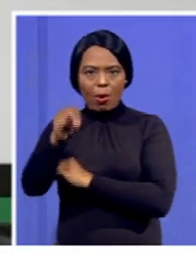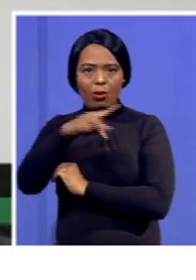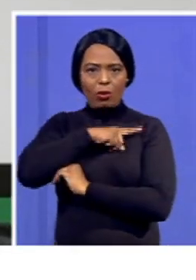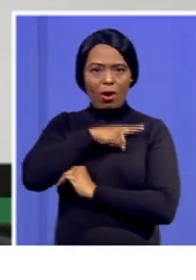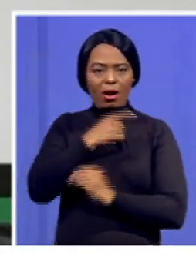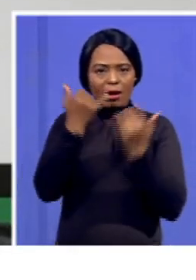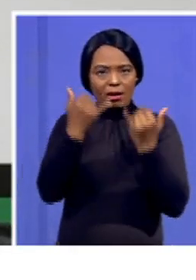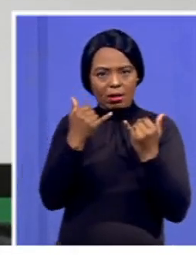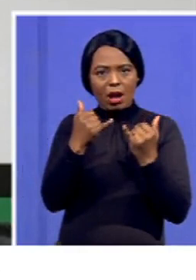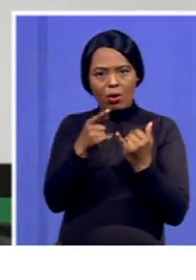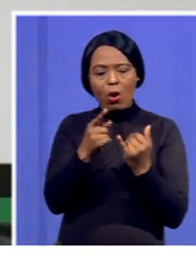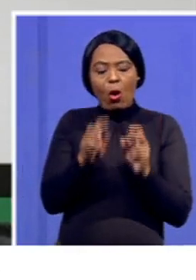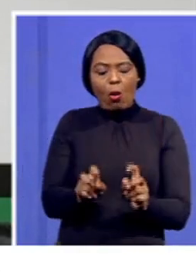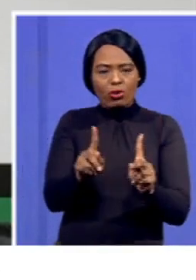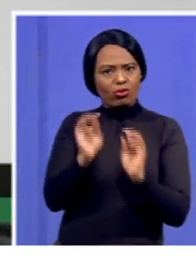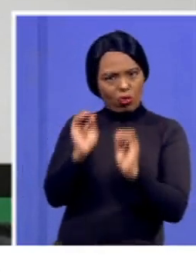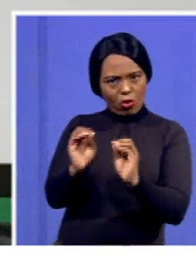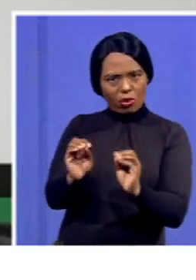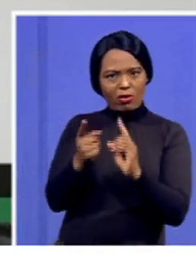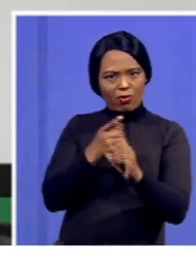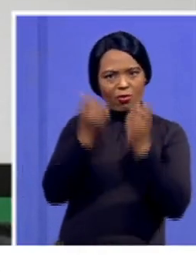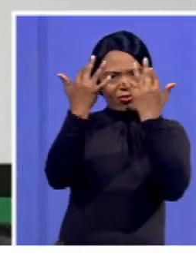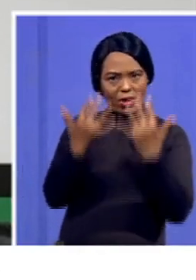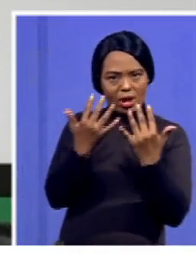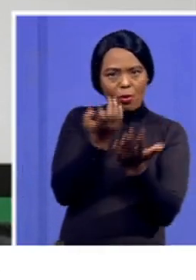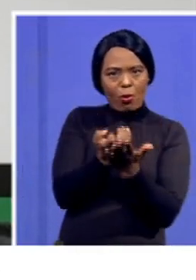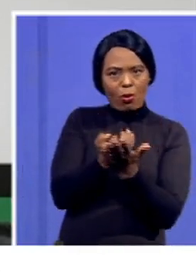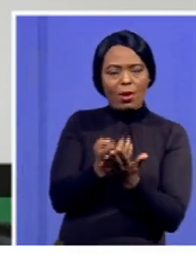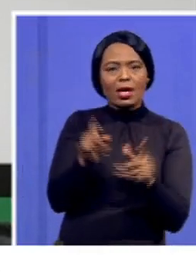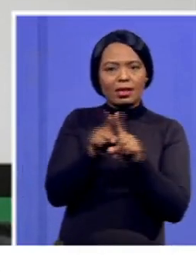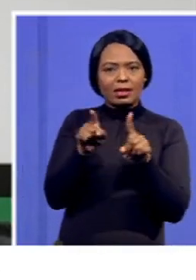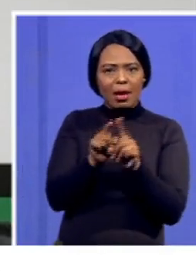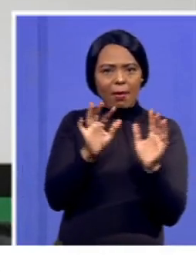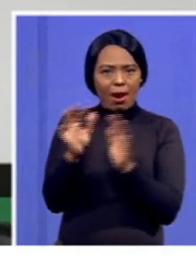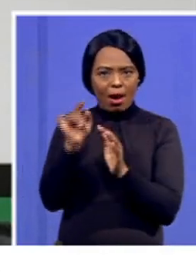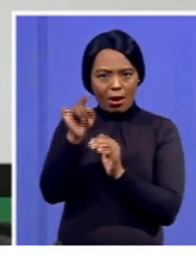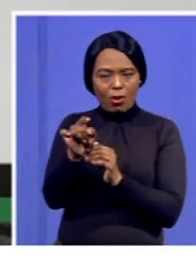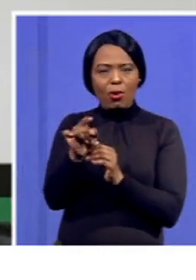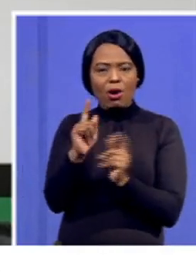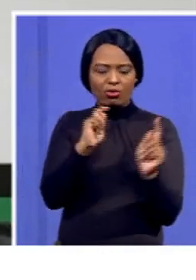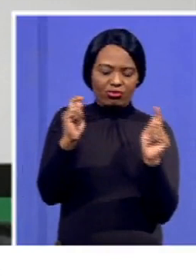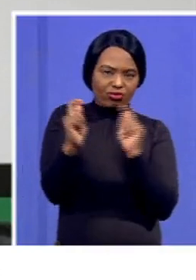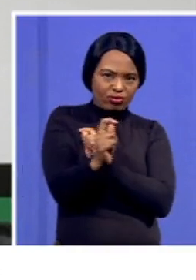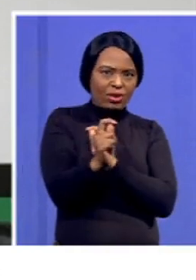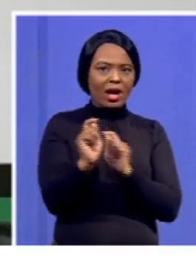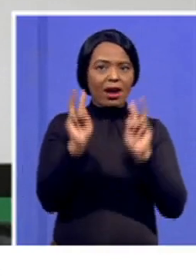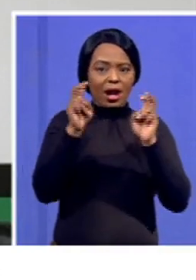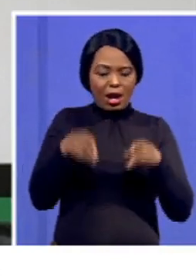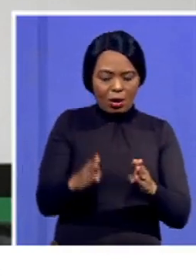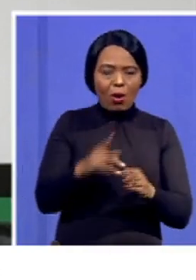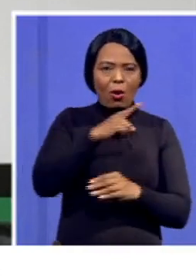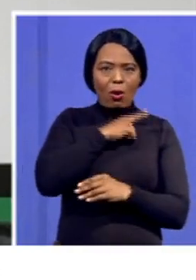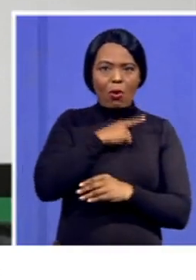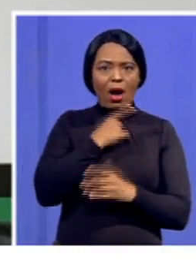created by the green economy. We've got to pay attention around the transitional method because we are quite strong that